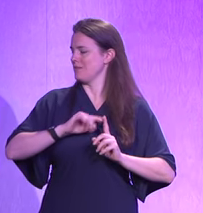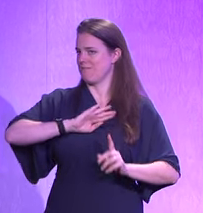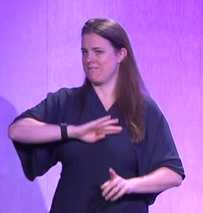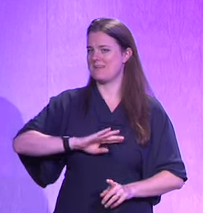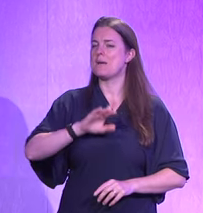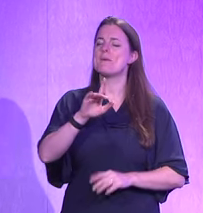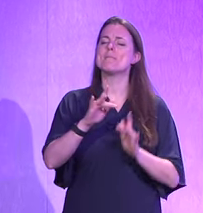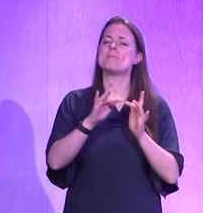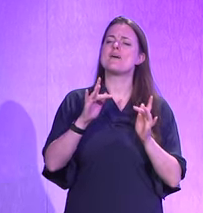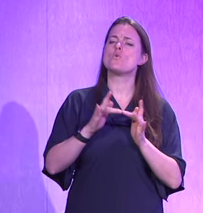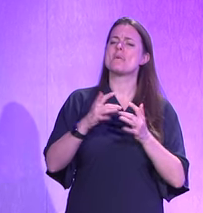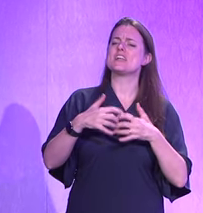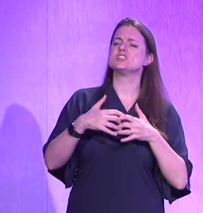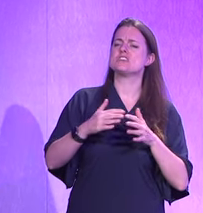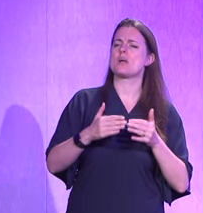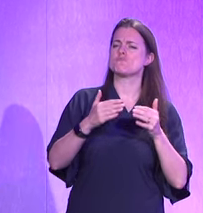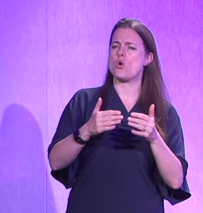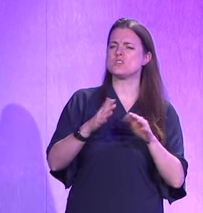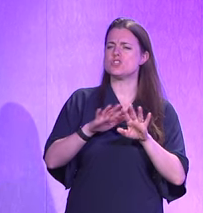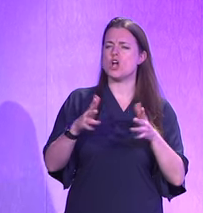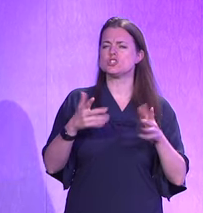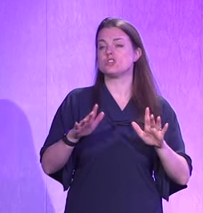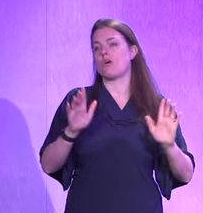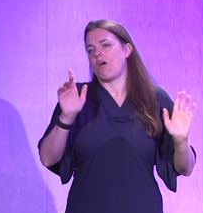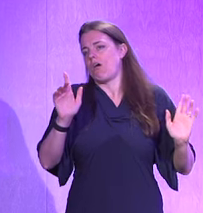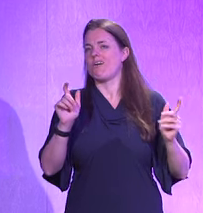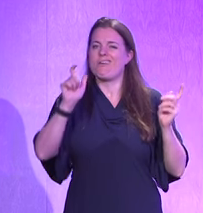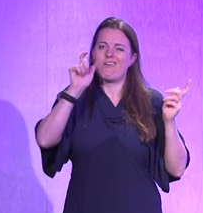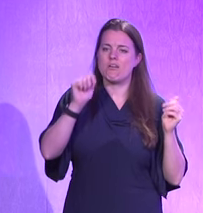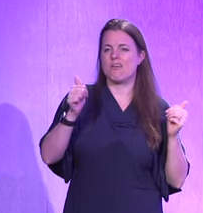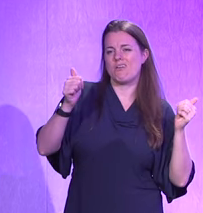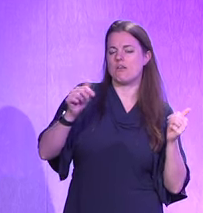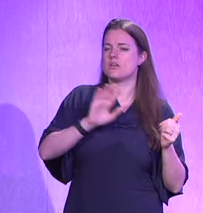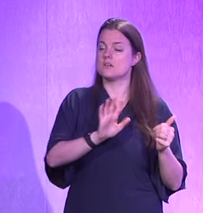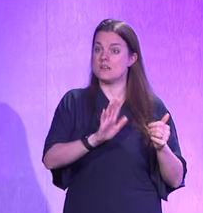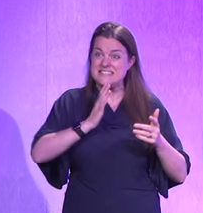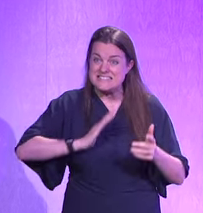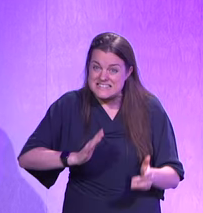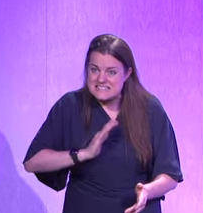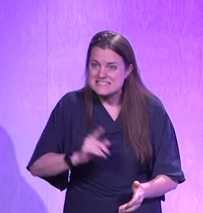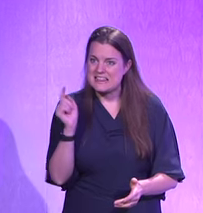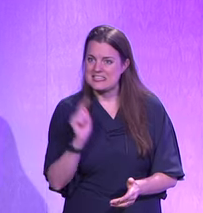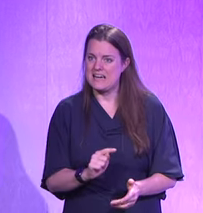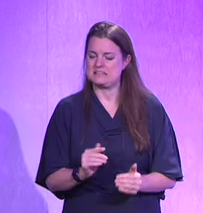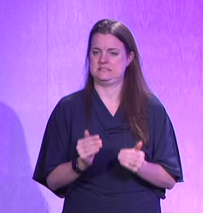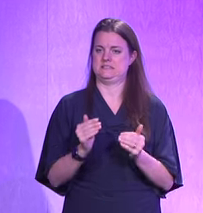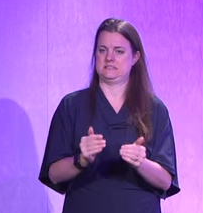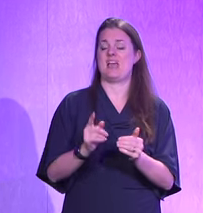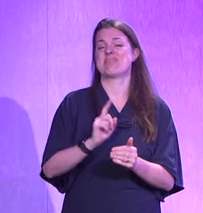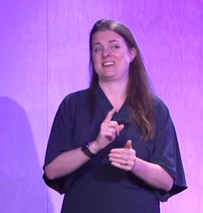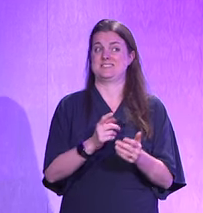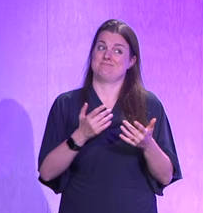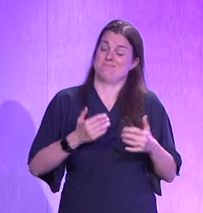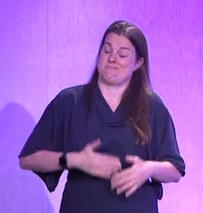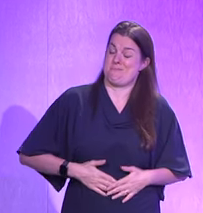And the platform engineering approach is more than hype. It's really, it's a necessity. It's the only way that I, in